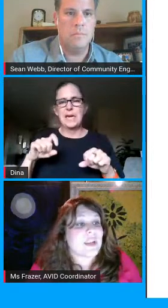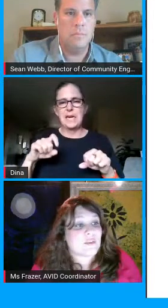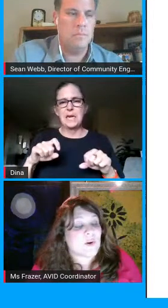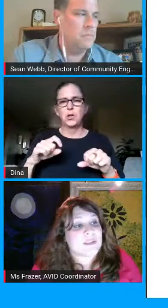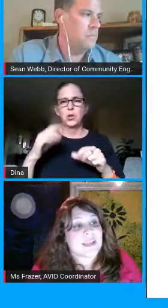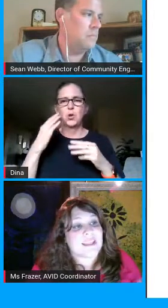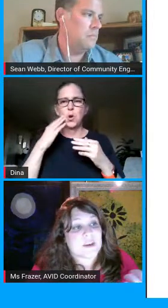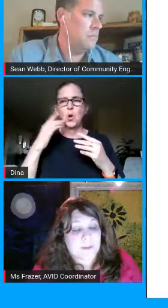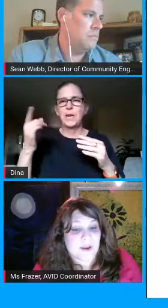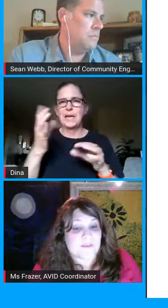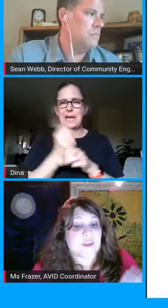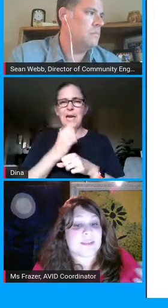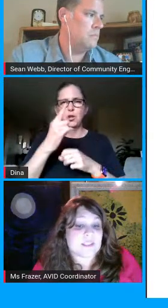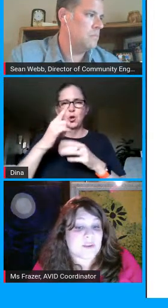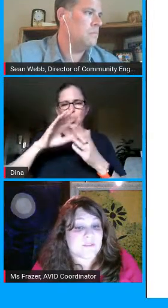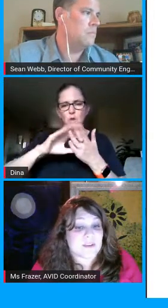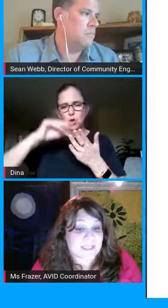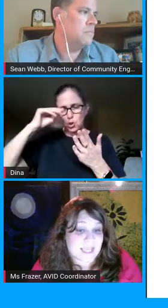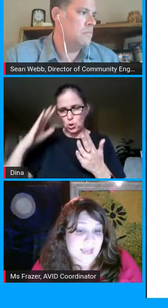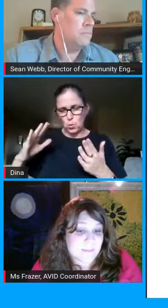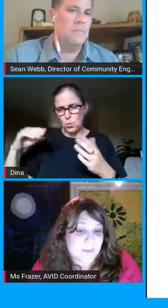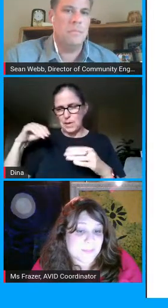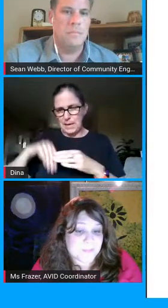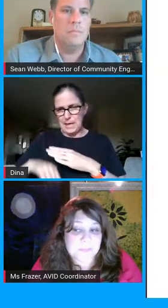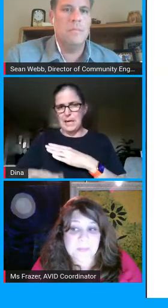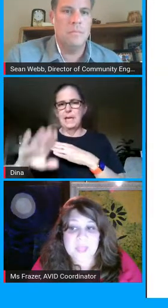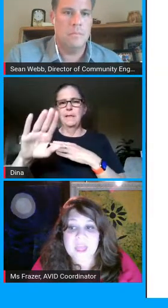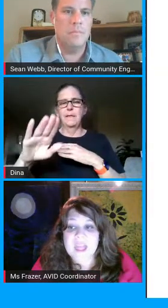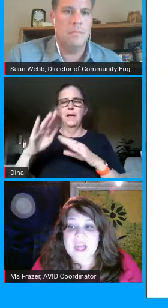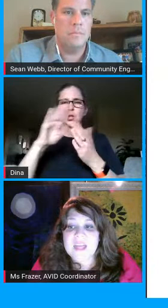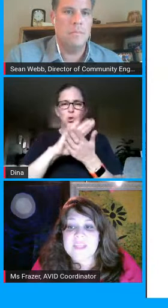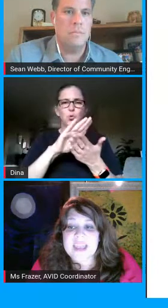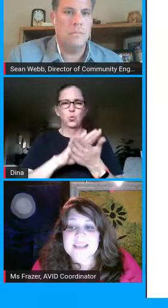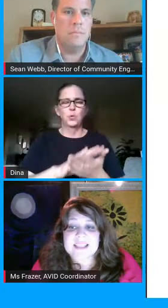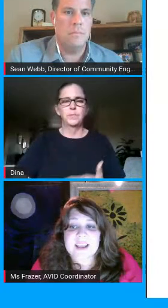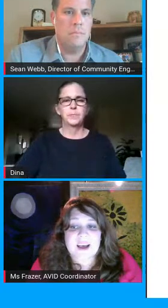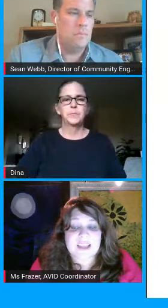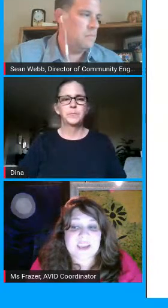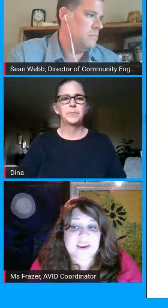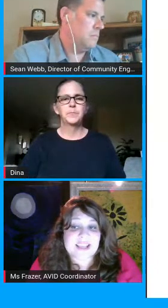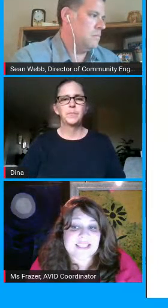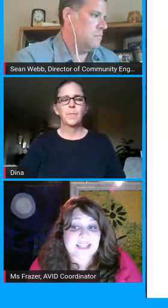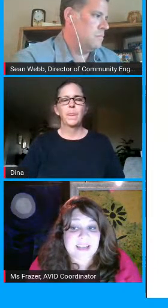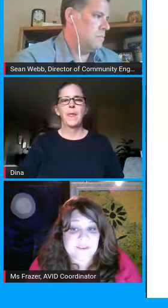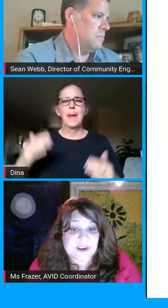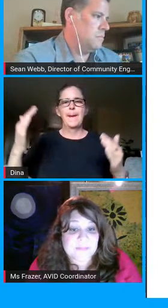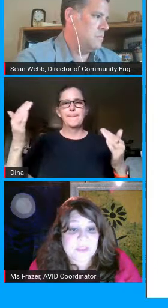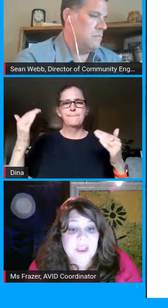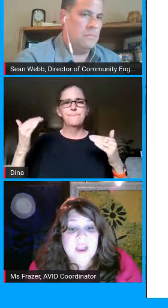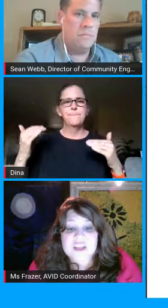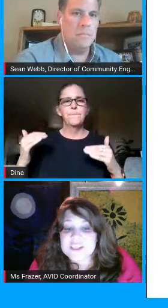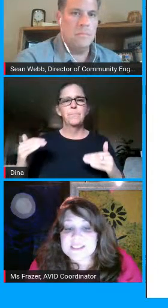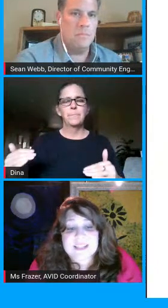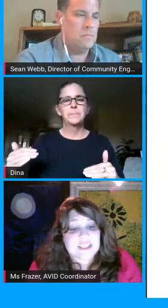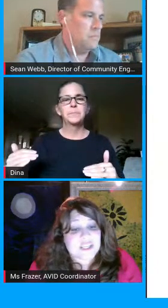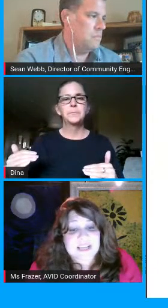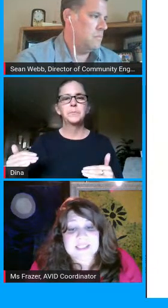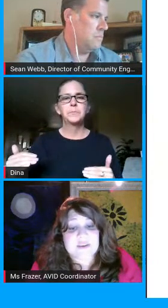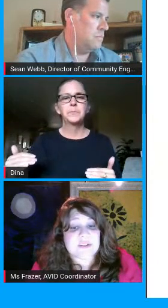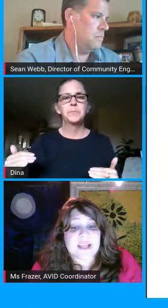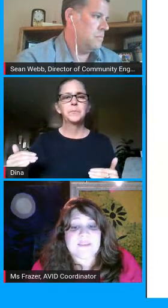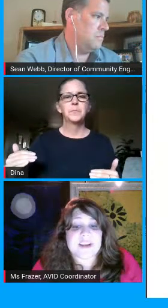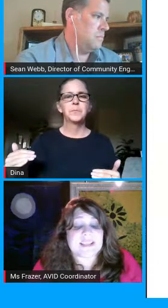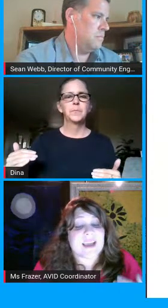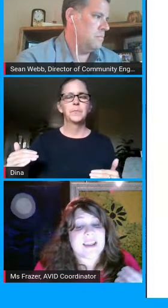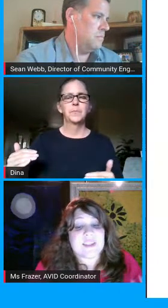get your student enrolled and get their parent view and student view set up the next link on here is clever just to let you